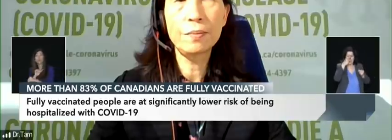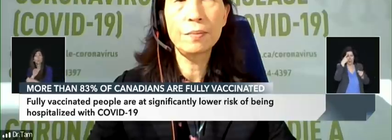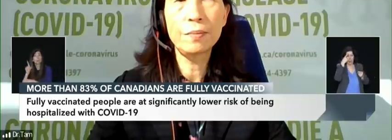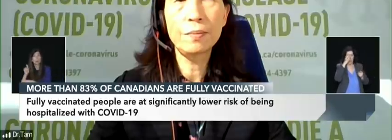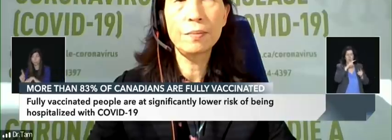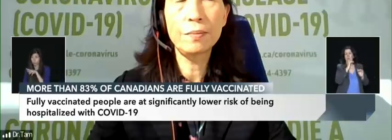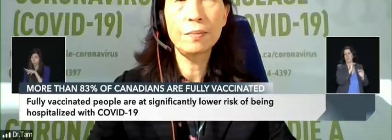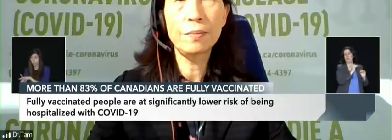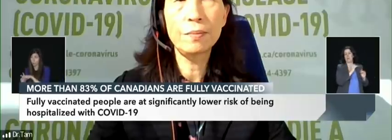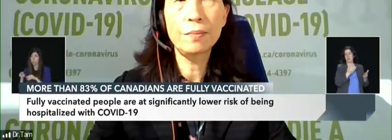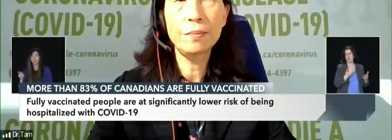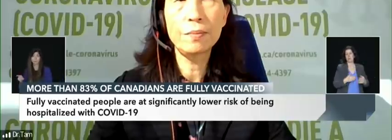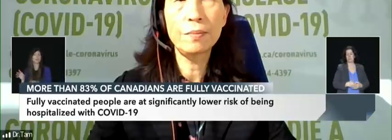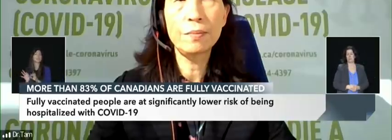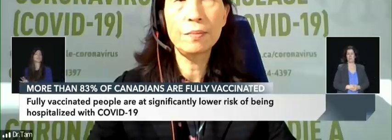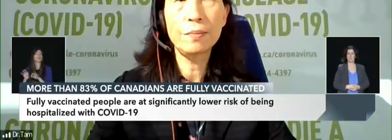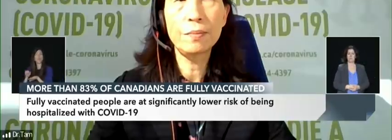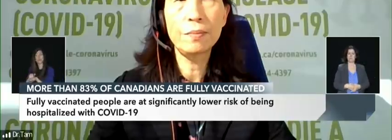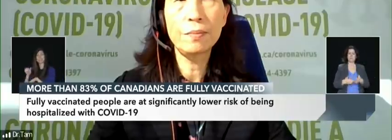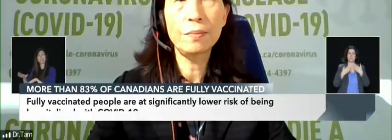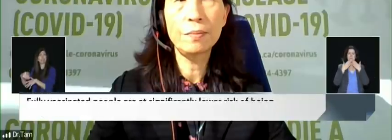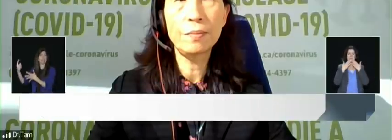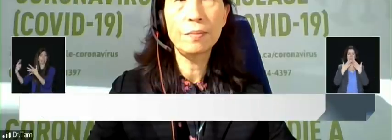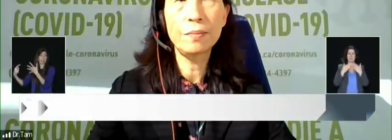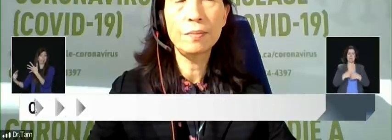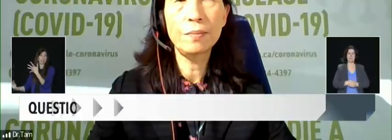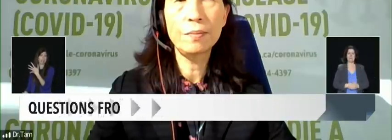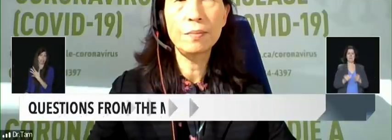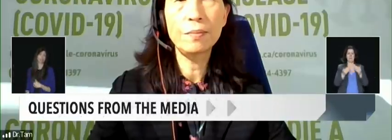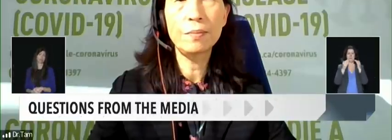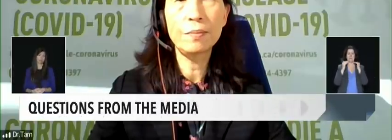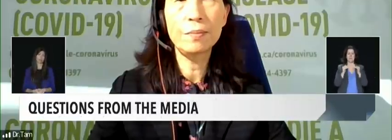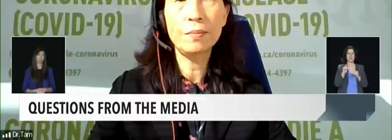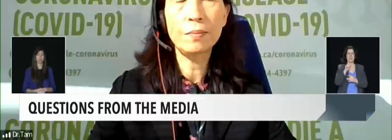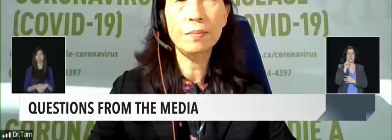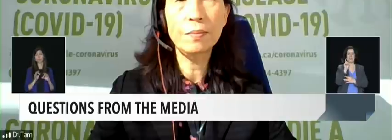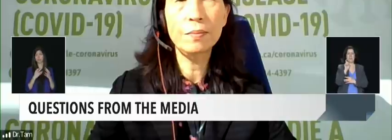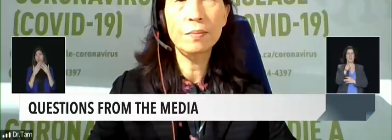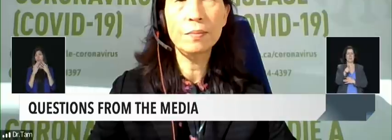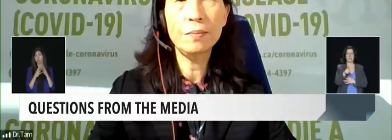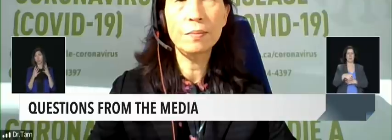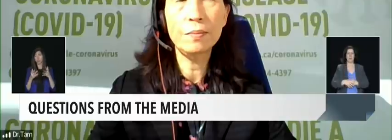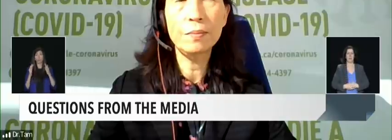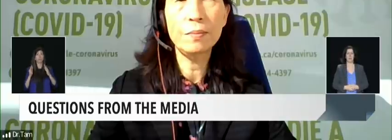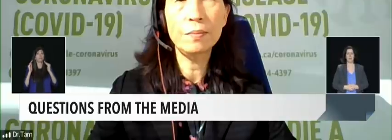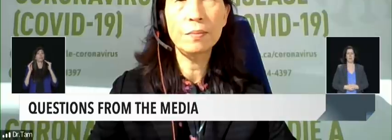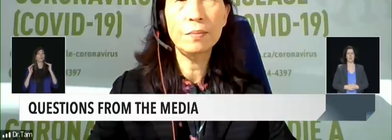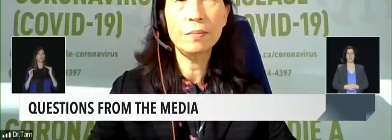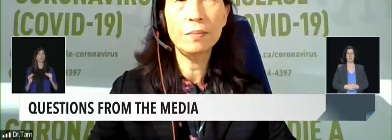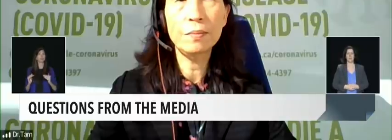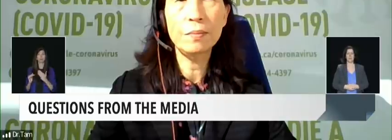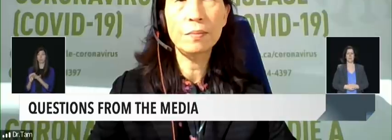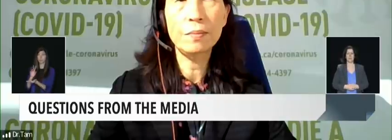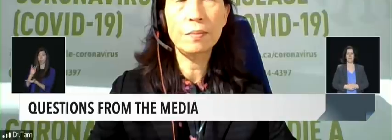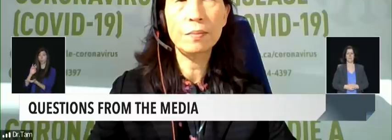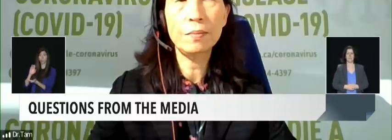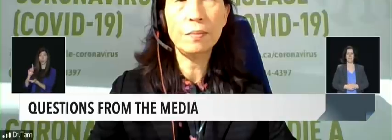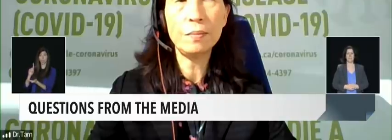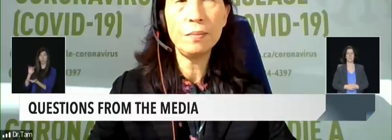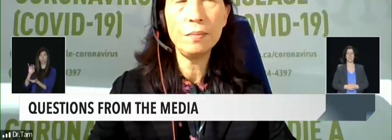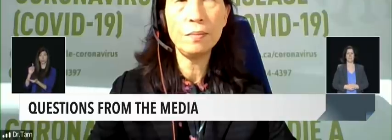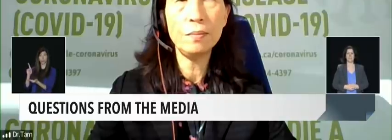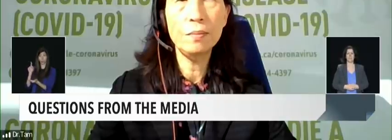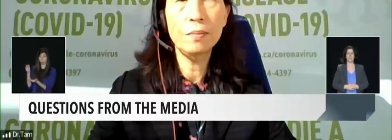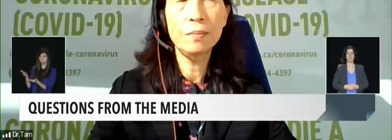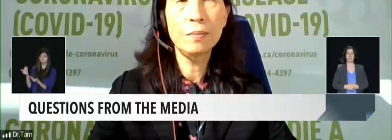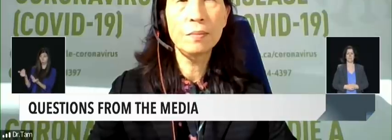Thank you. Merci. The next question is from Wyatt Sharp from the Wyatt Sharp Show. Please go ahead. Your line